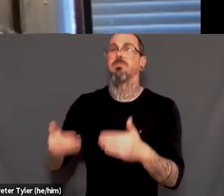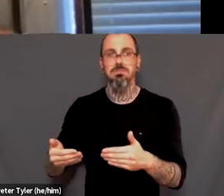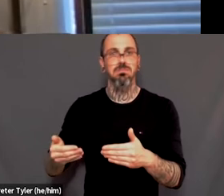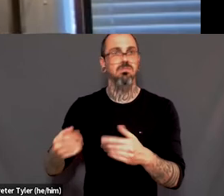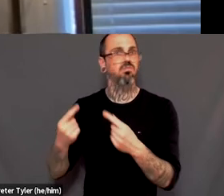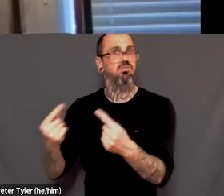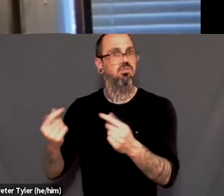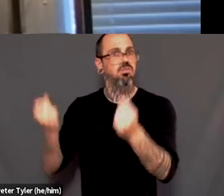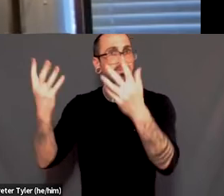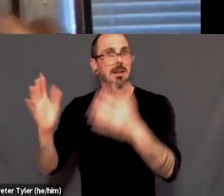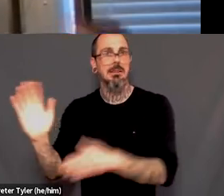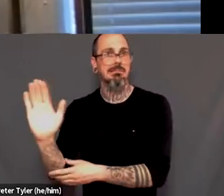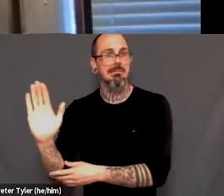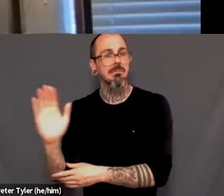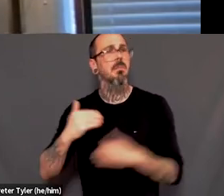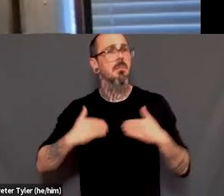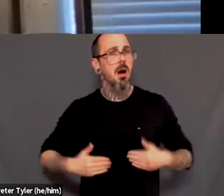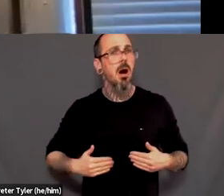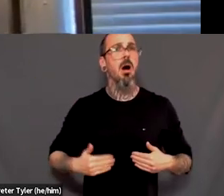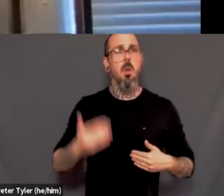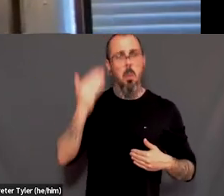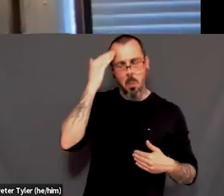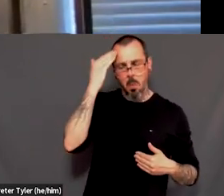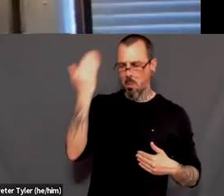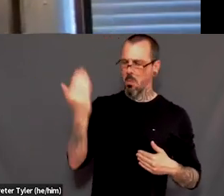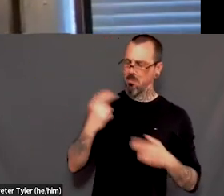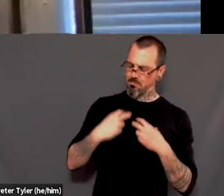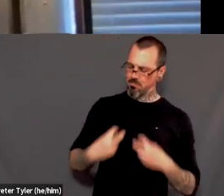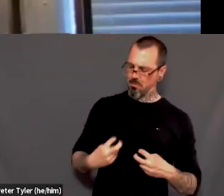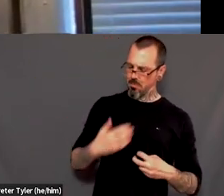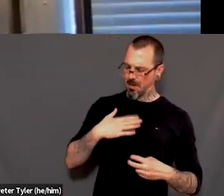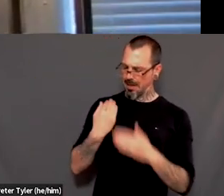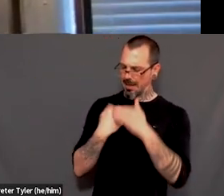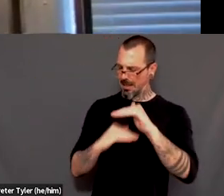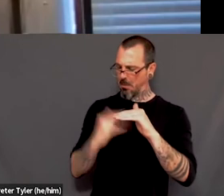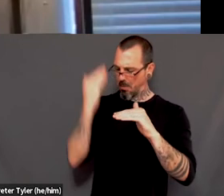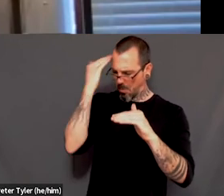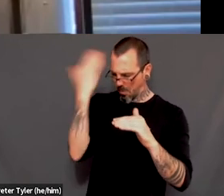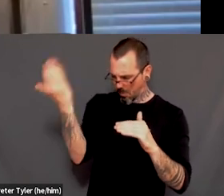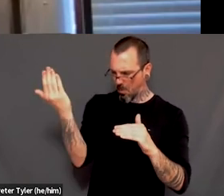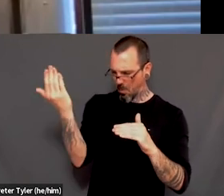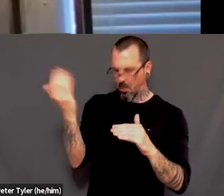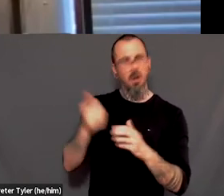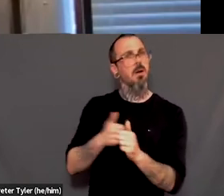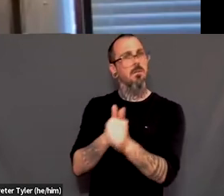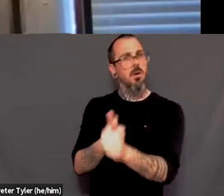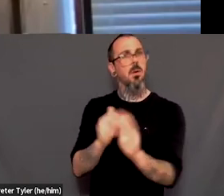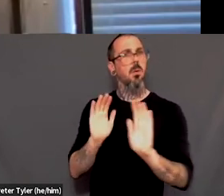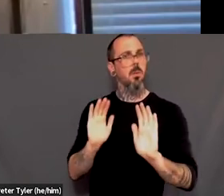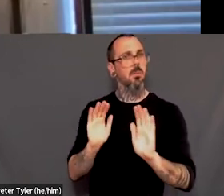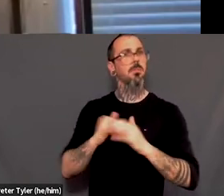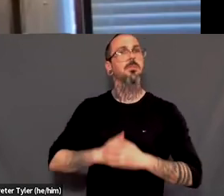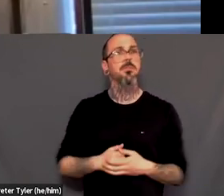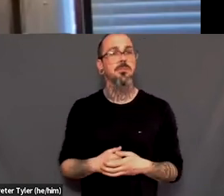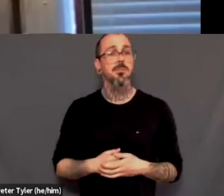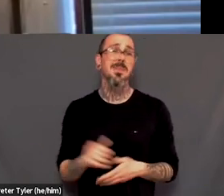knowing you're listening to your body and knowing your limits, but, um, really putting yourself out there and, uh,